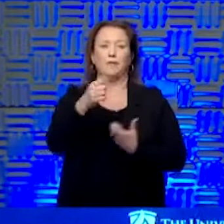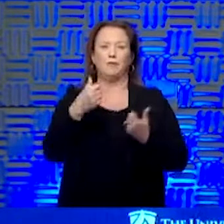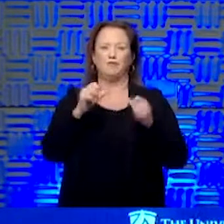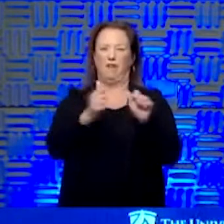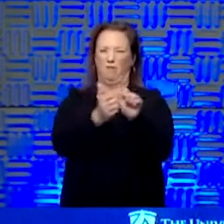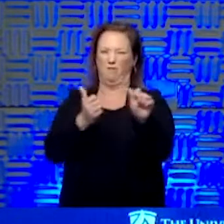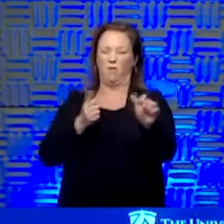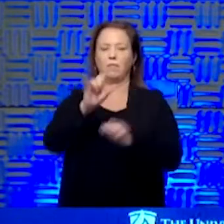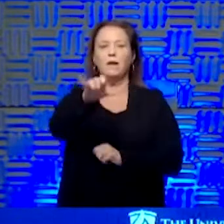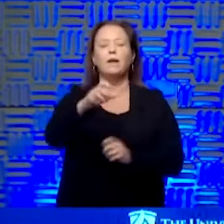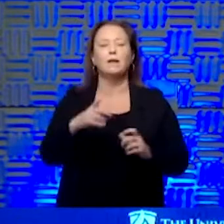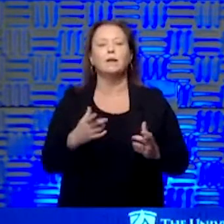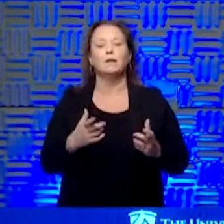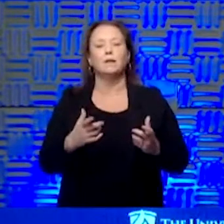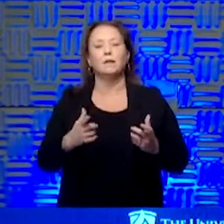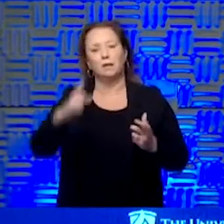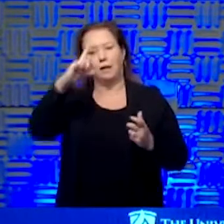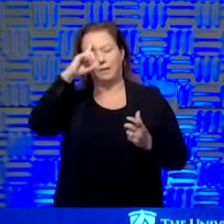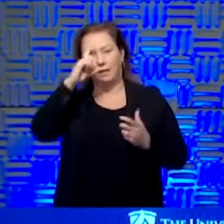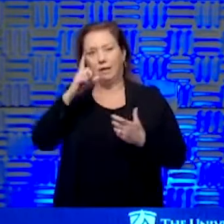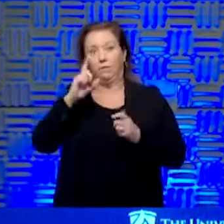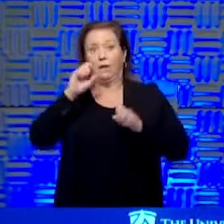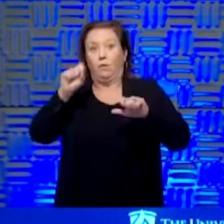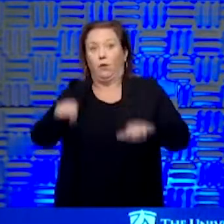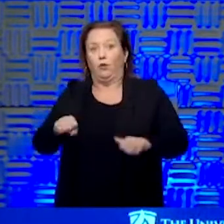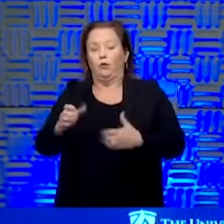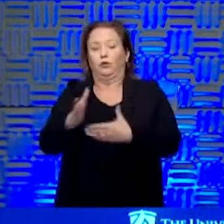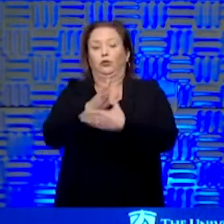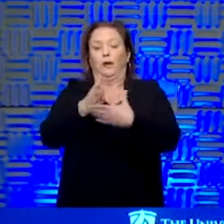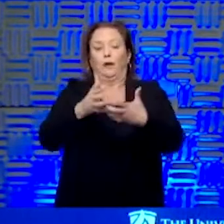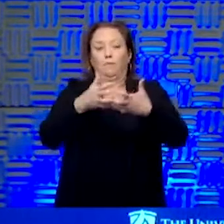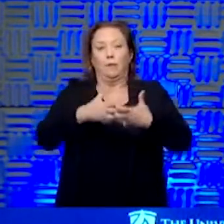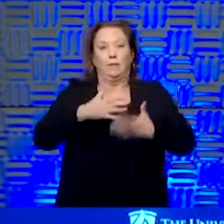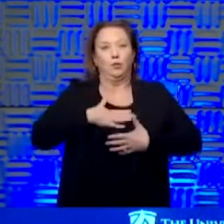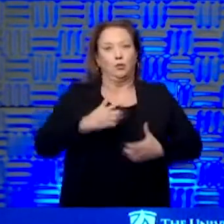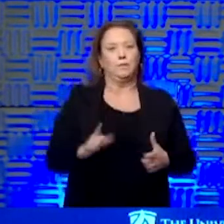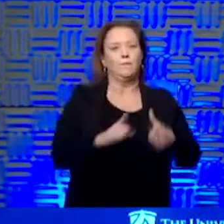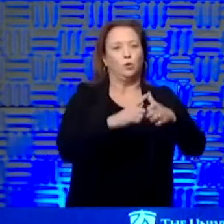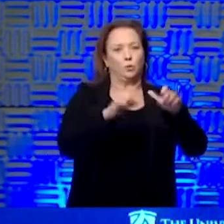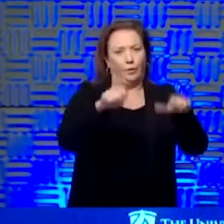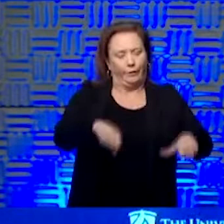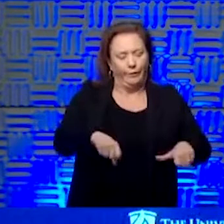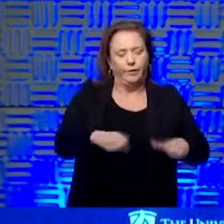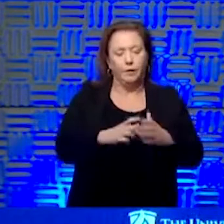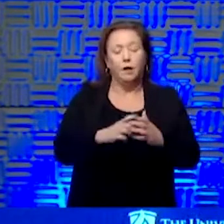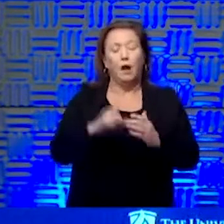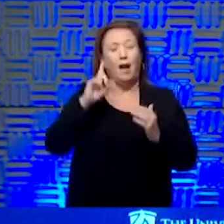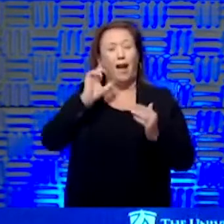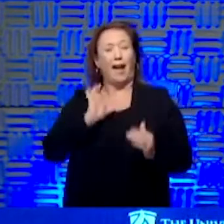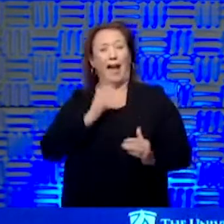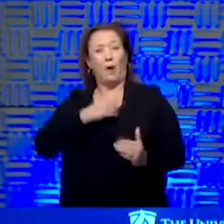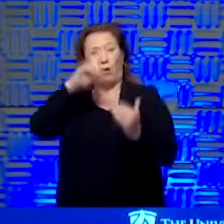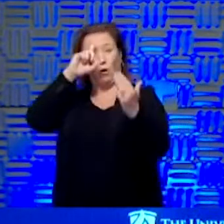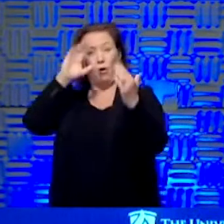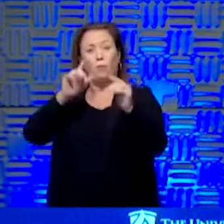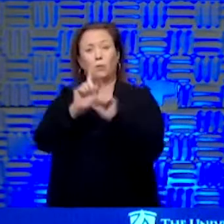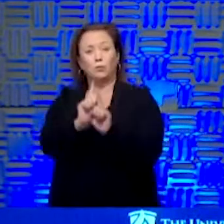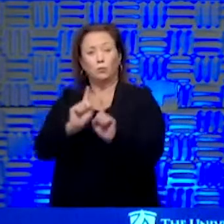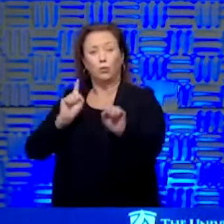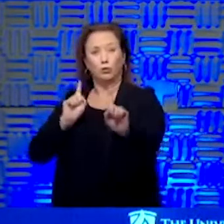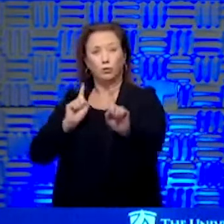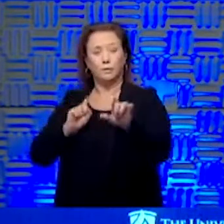and not do that. But I think everybody would go and share ventilators first. What we hope is that with social distancing,